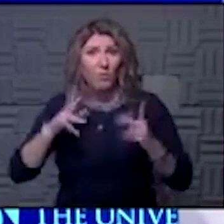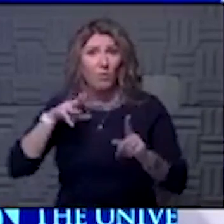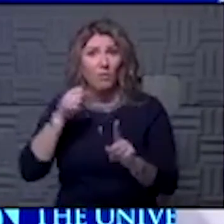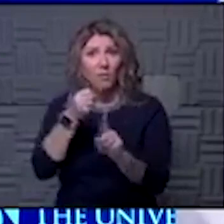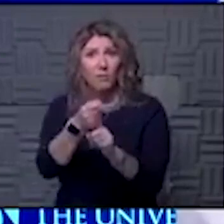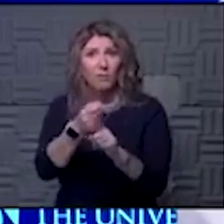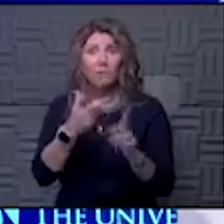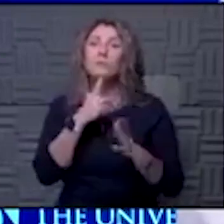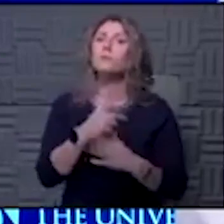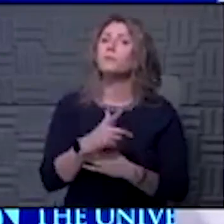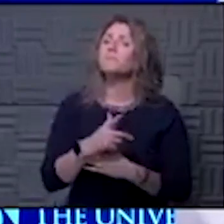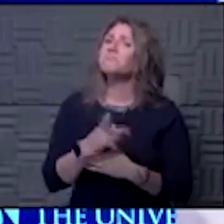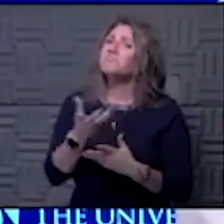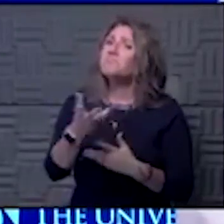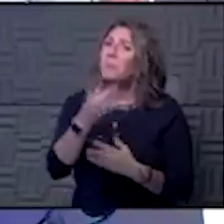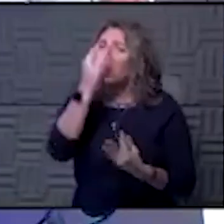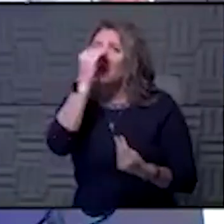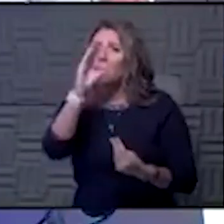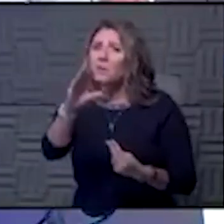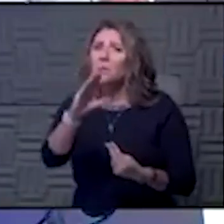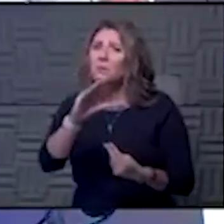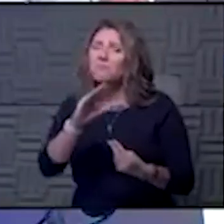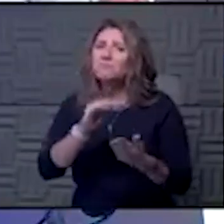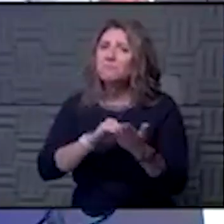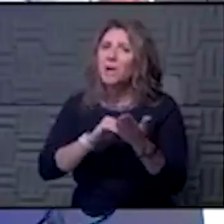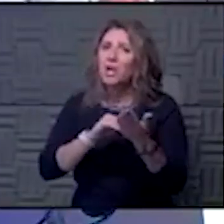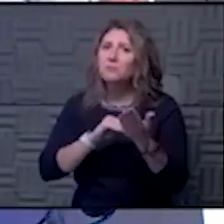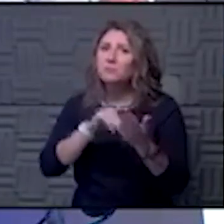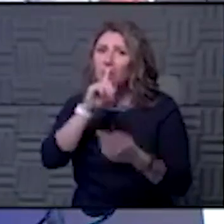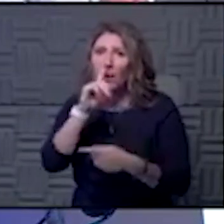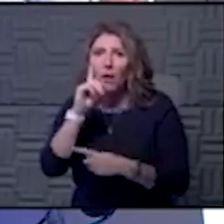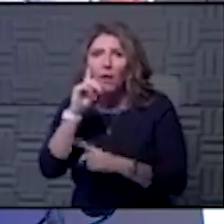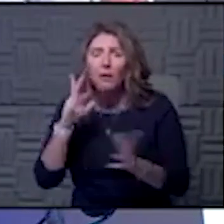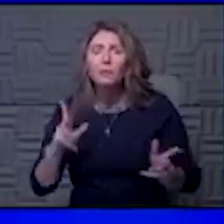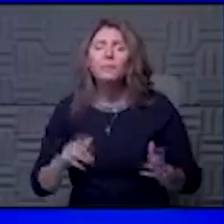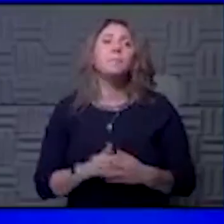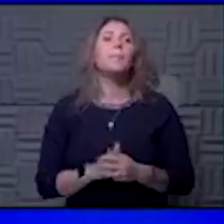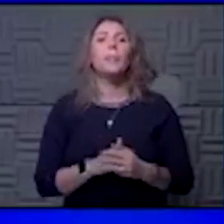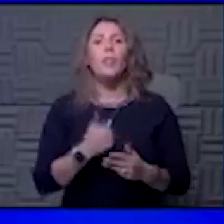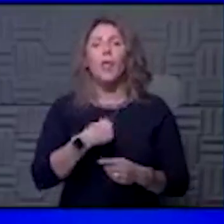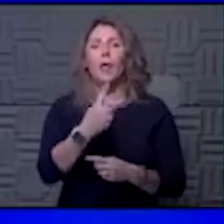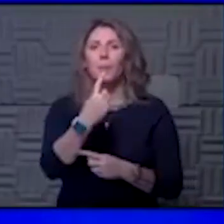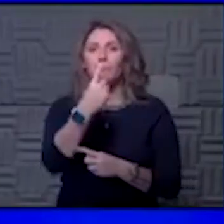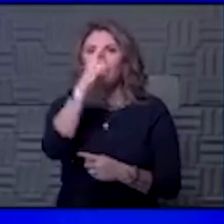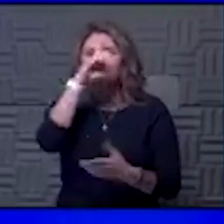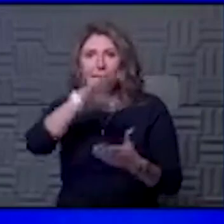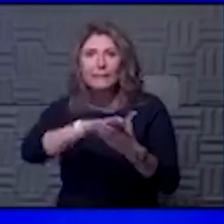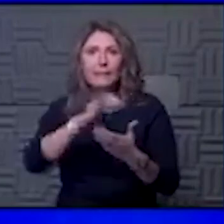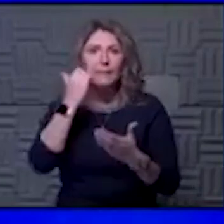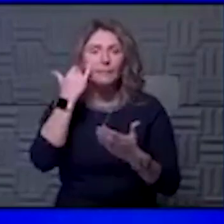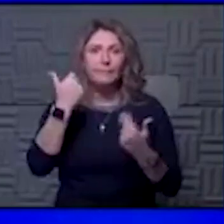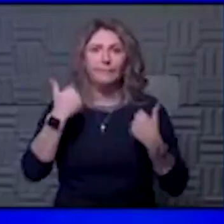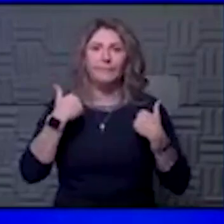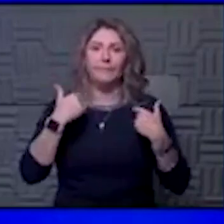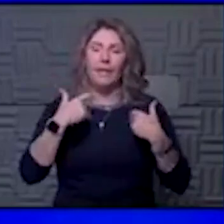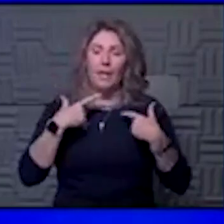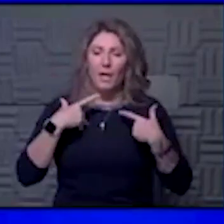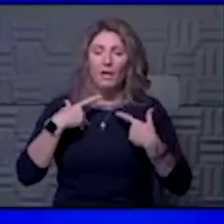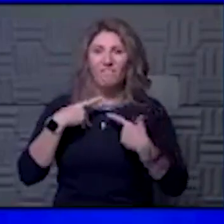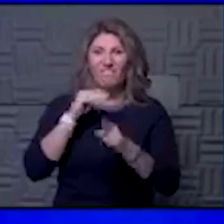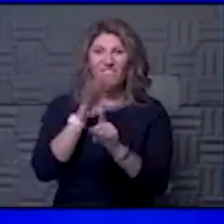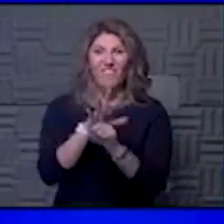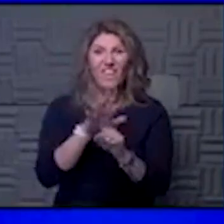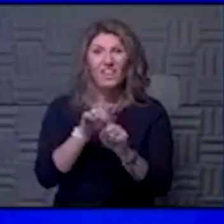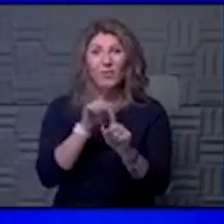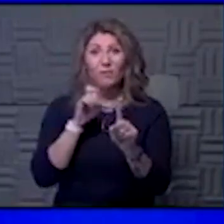question. Hawkeye, what do you think? What will it affect that long-term? I believe that if you are a long hauler, if you have residual effects from getting the